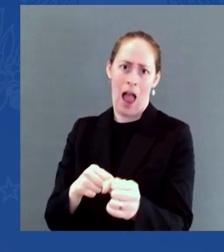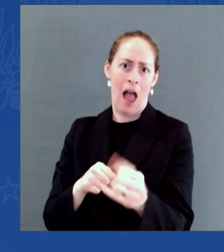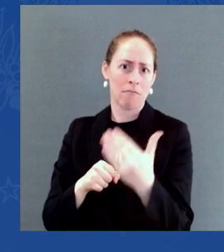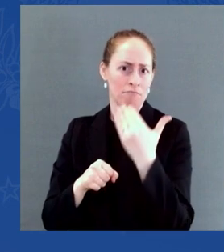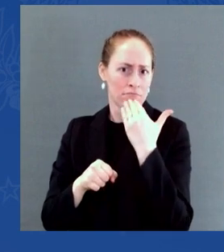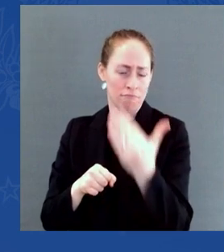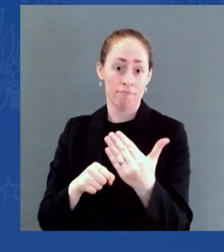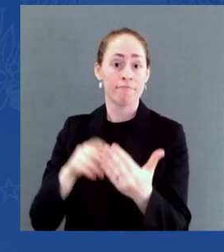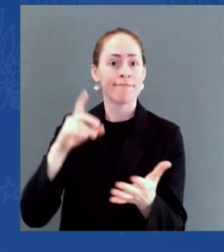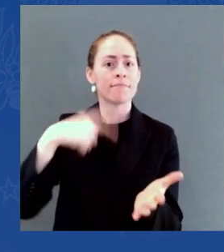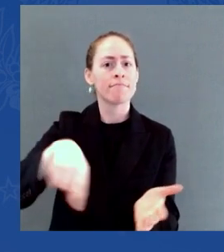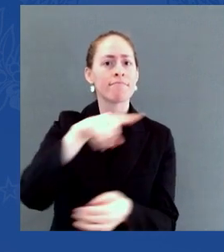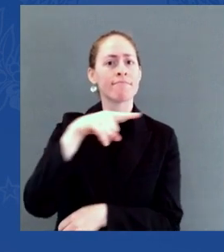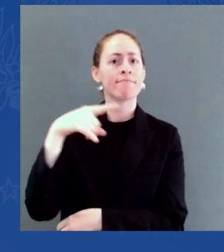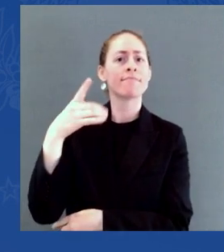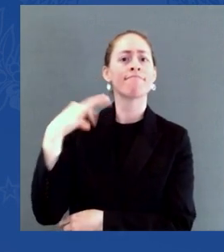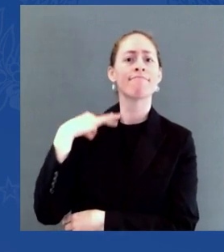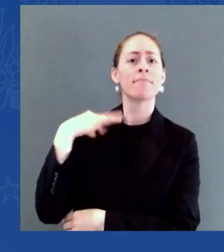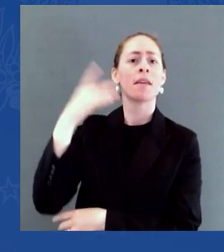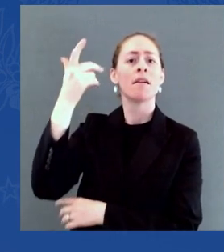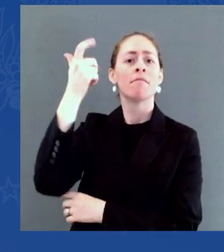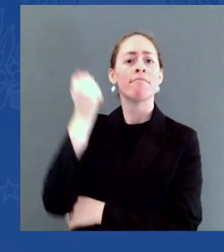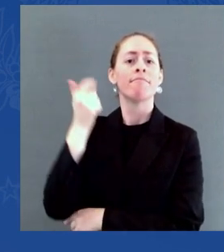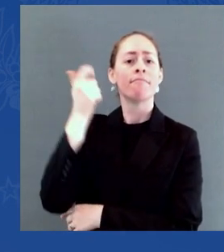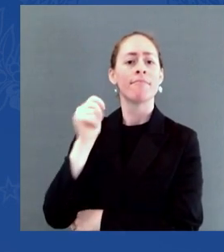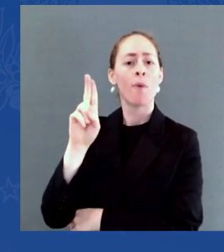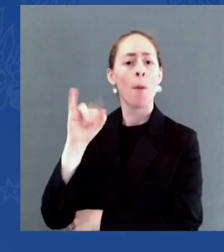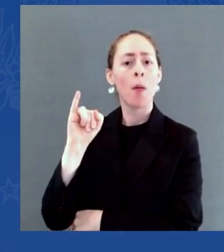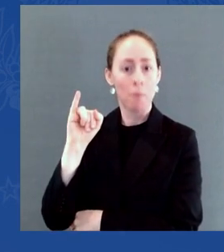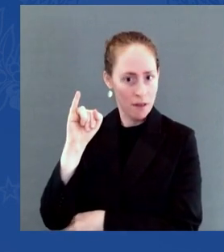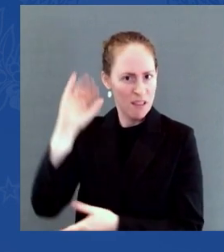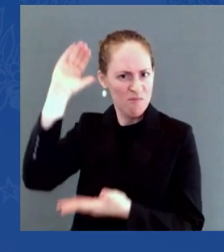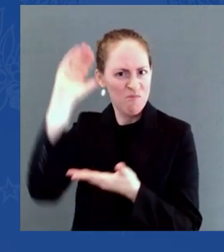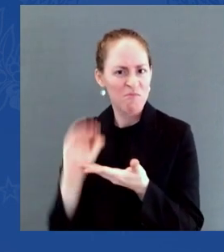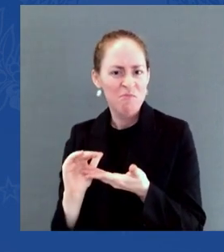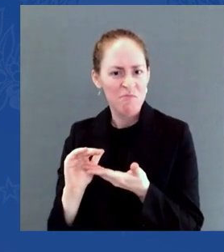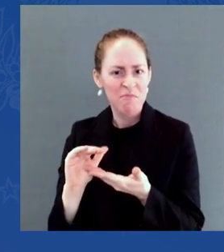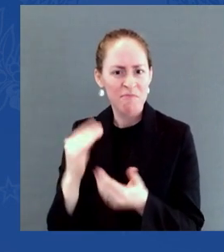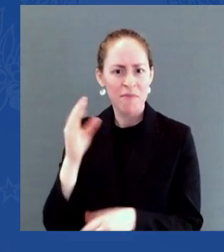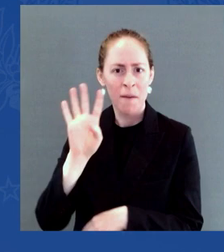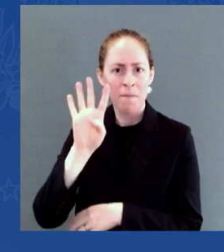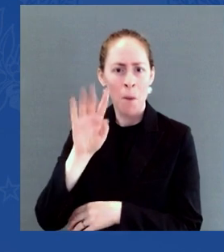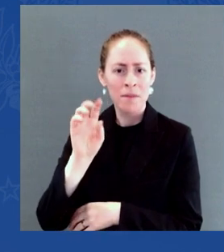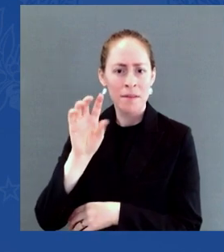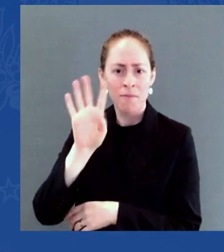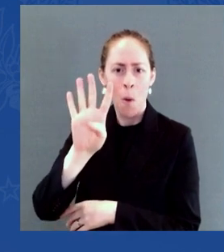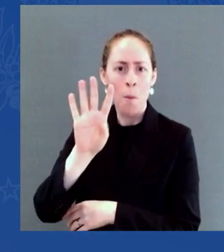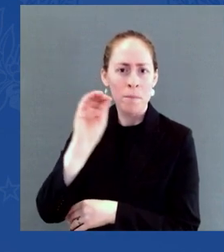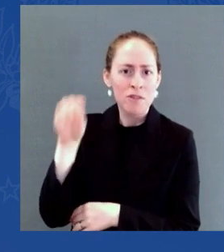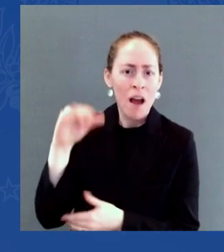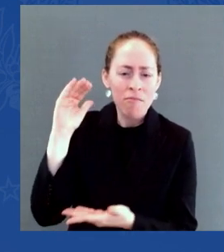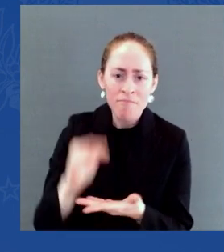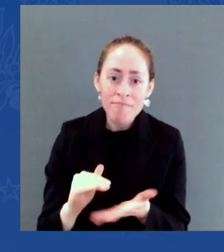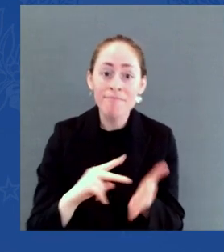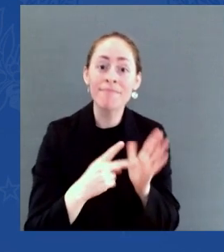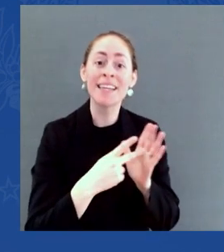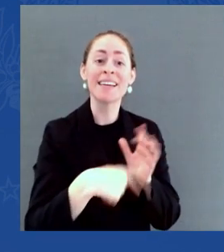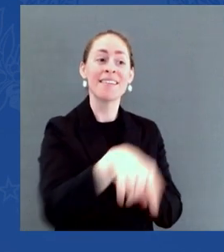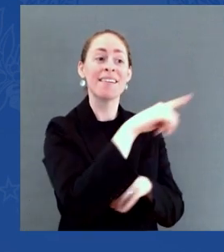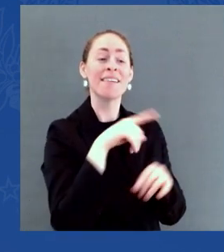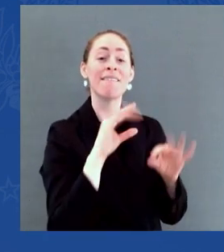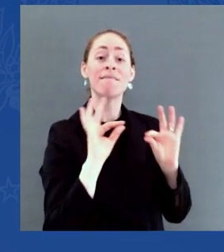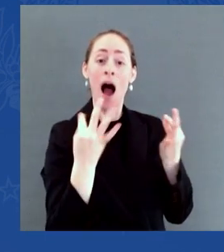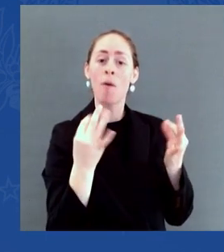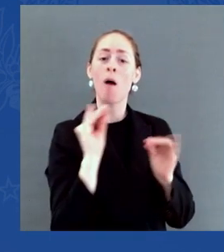and more disposable income, fewer children in poverty, fewer people getting unemployment checks. None of this was inevitable.